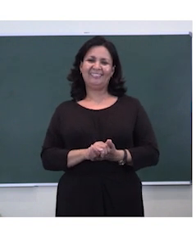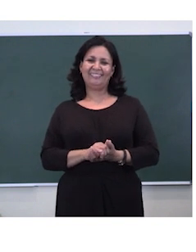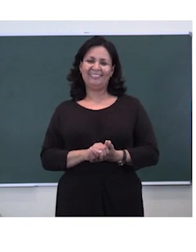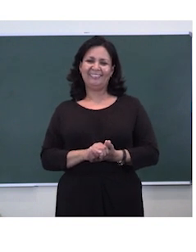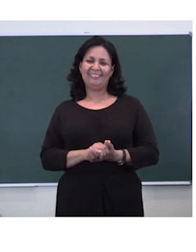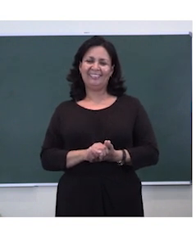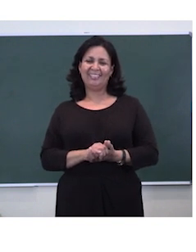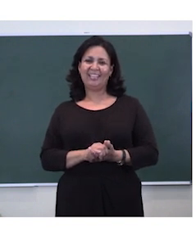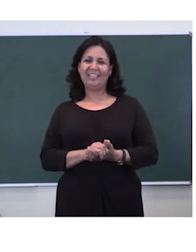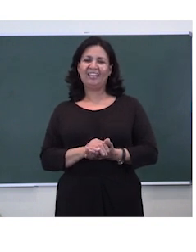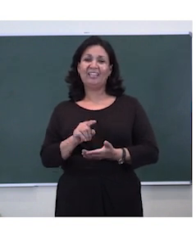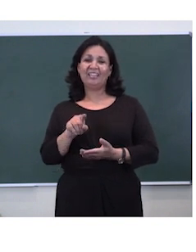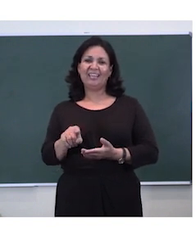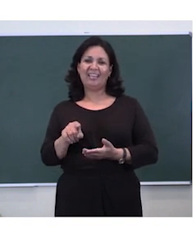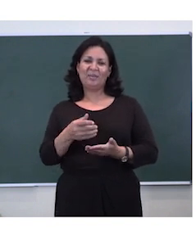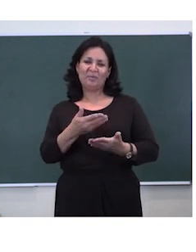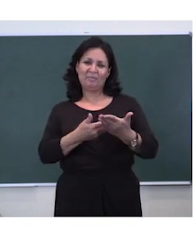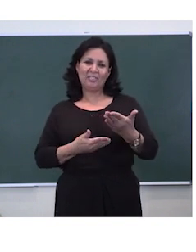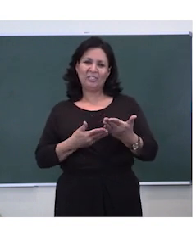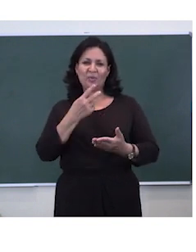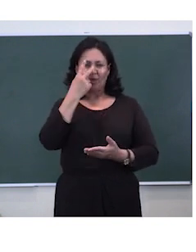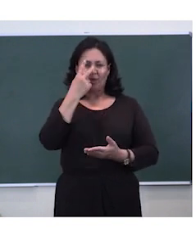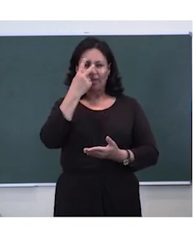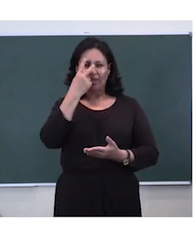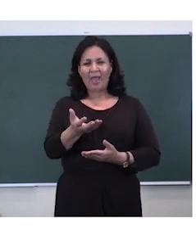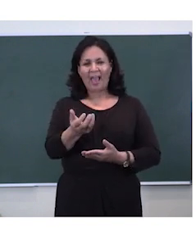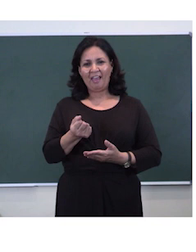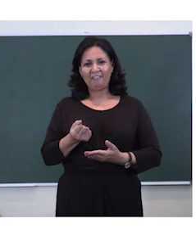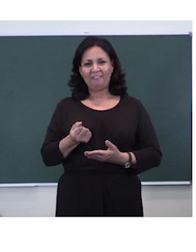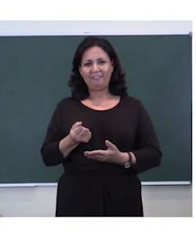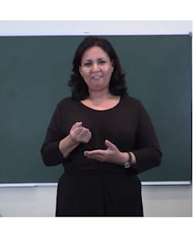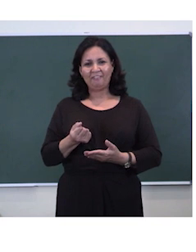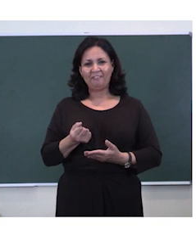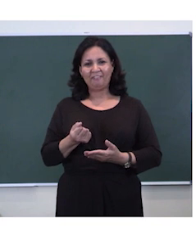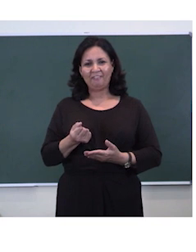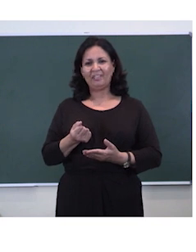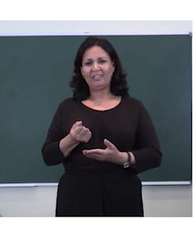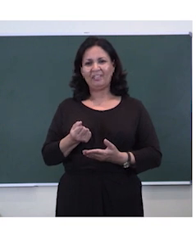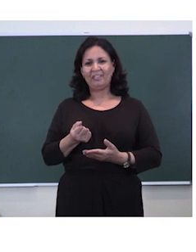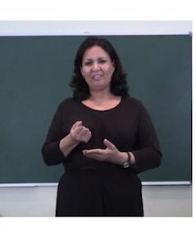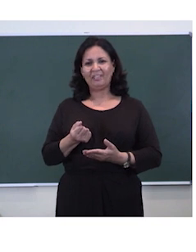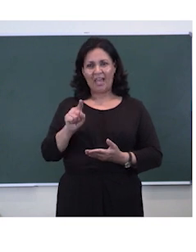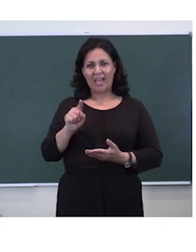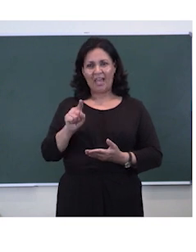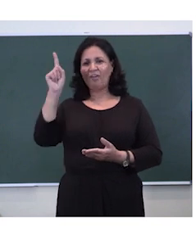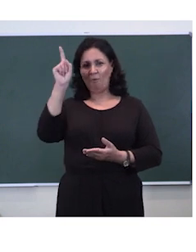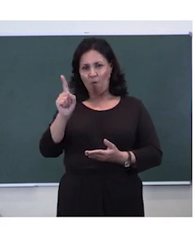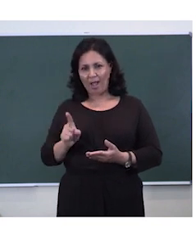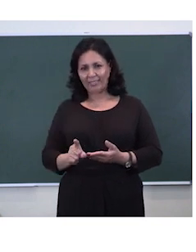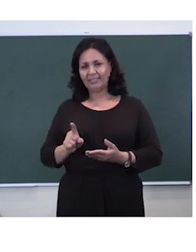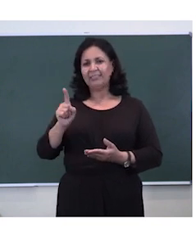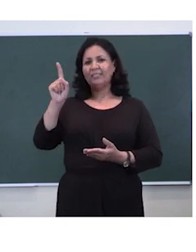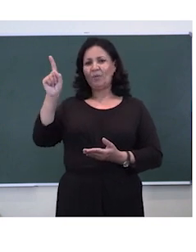On the next page, we can see that we have a line of ones. We have a single one